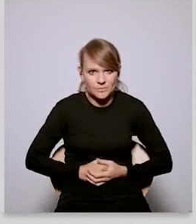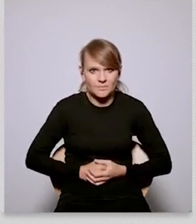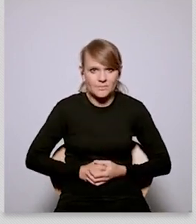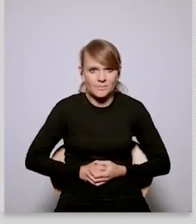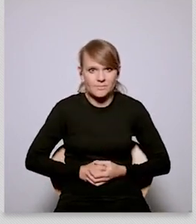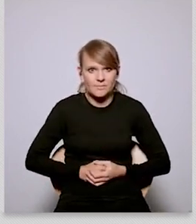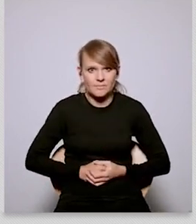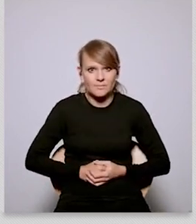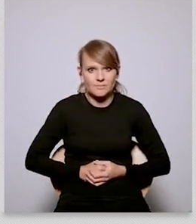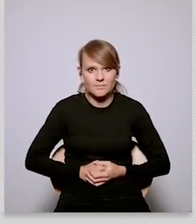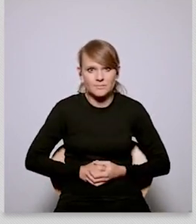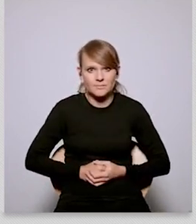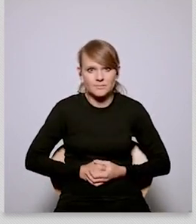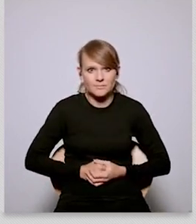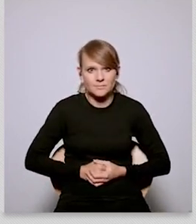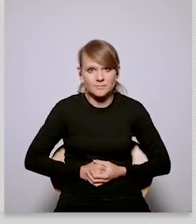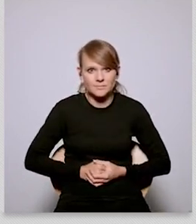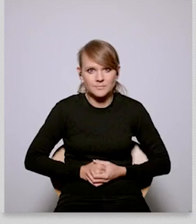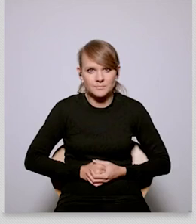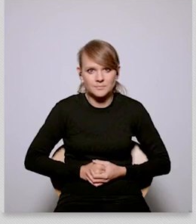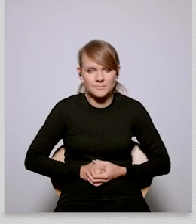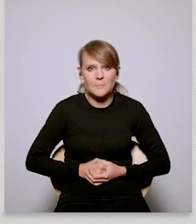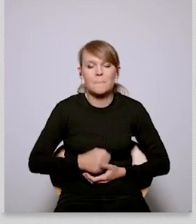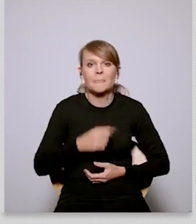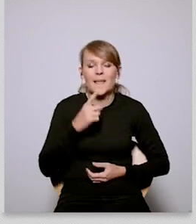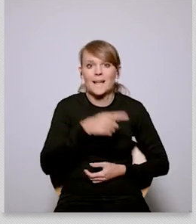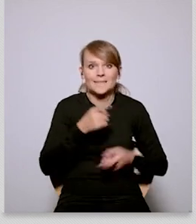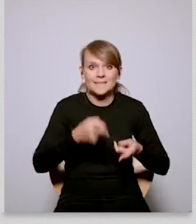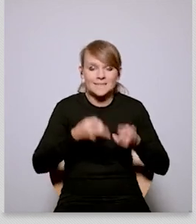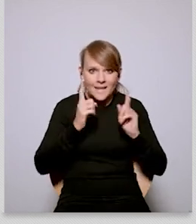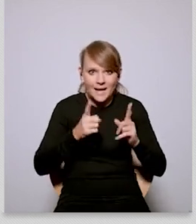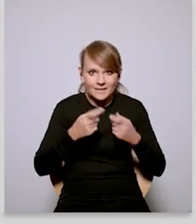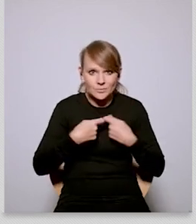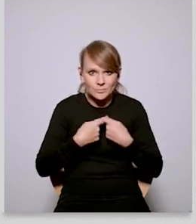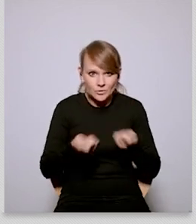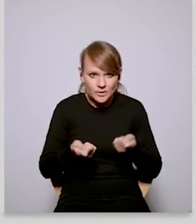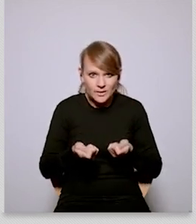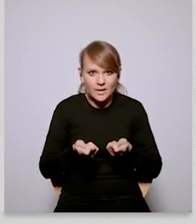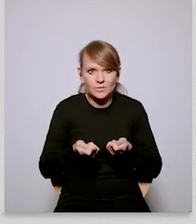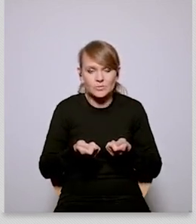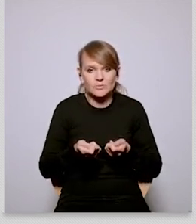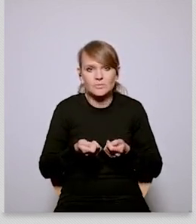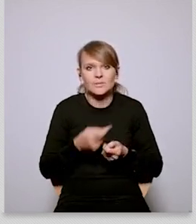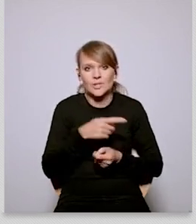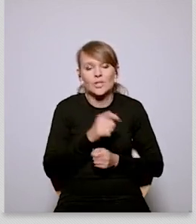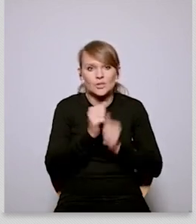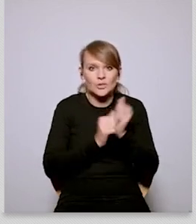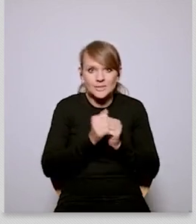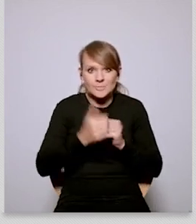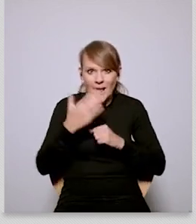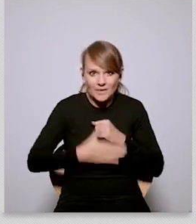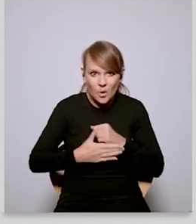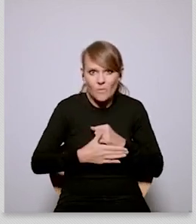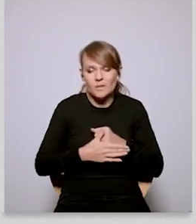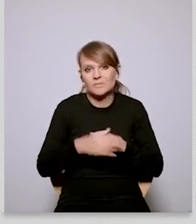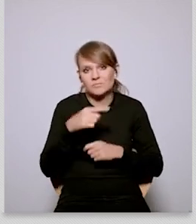this simple simple thing this one thing really made the headlines and really mobilized a lot of uh anti-european sentiment as